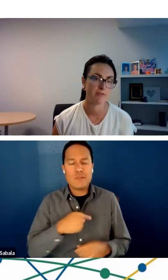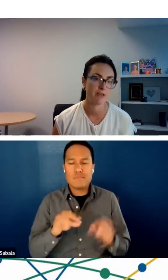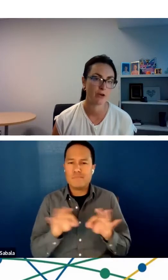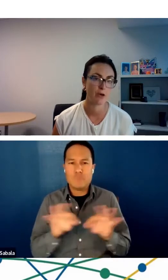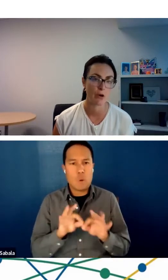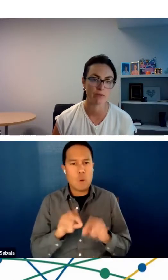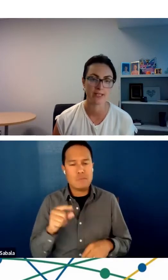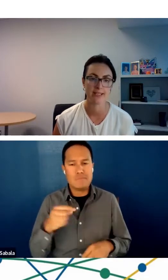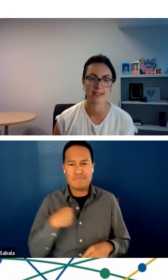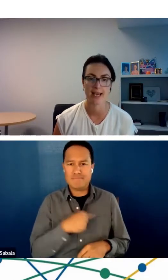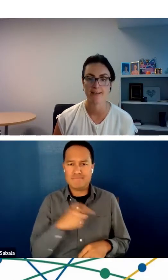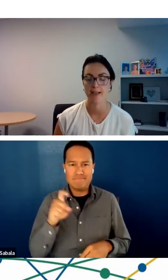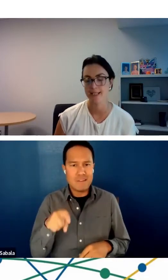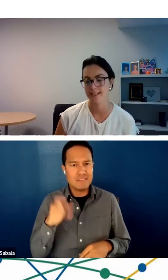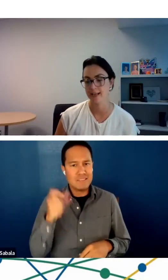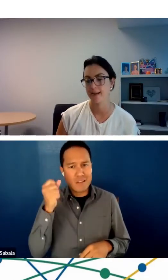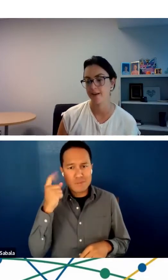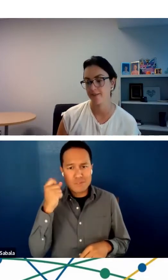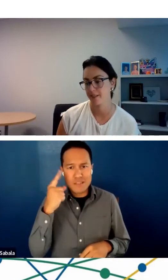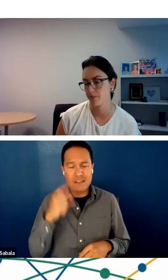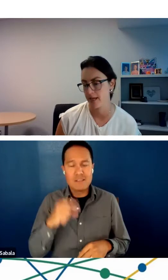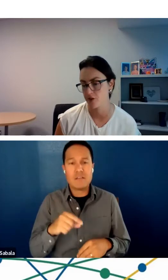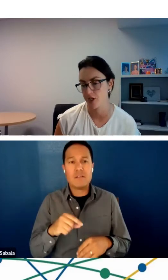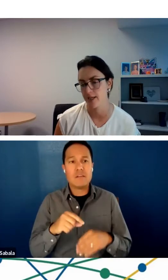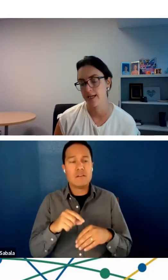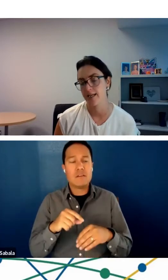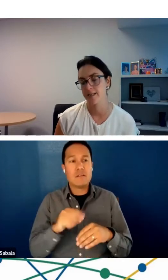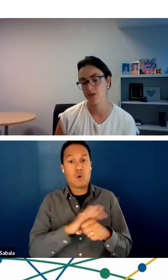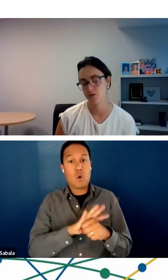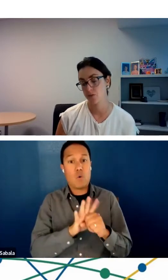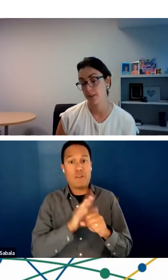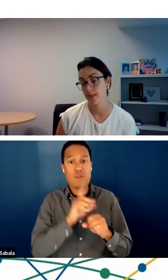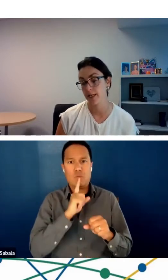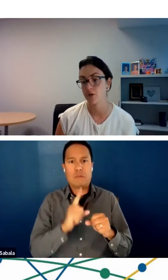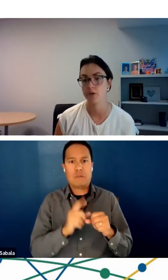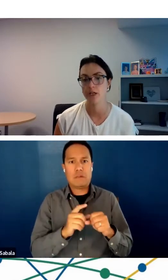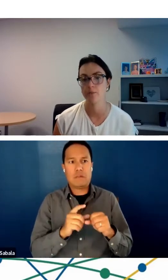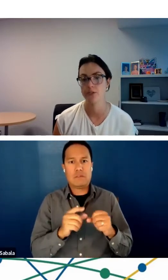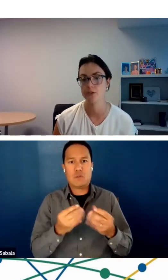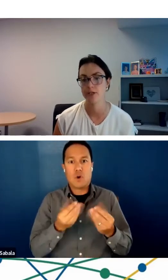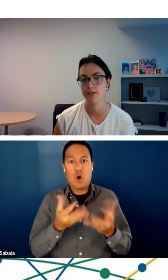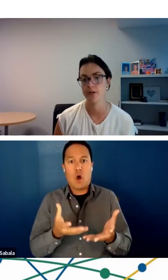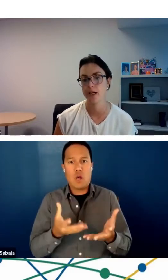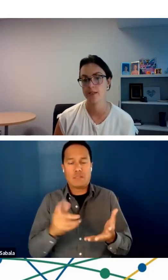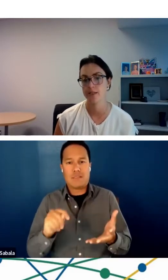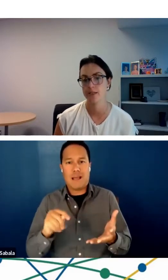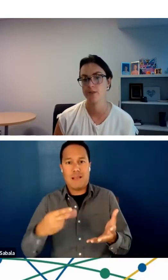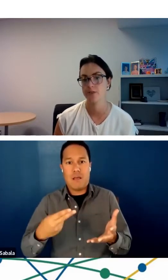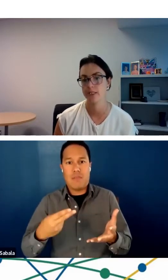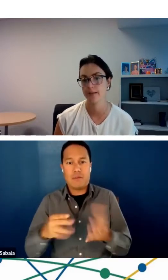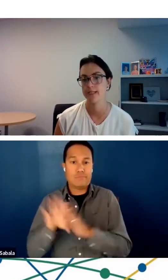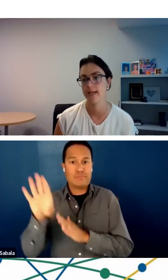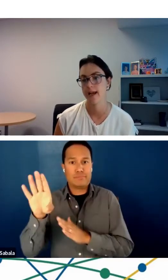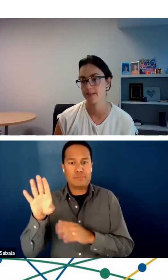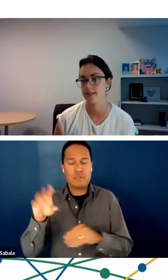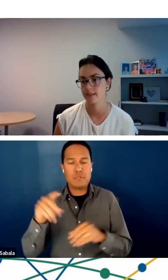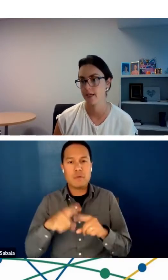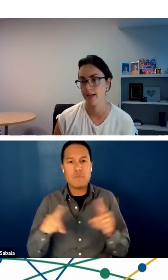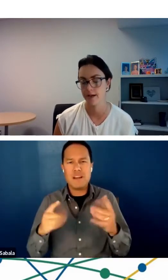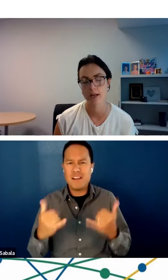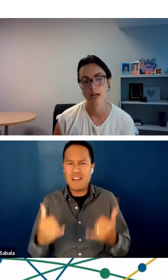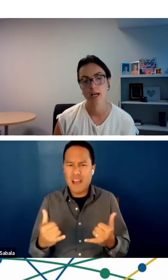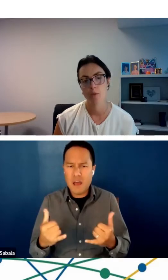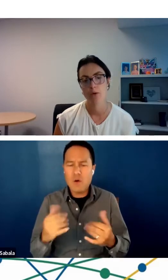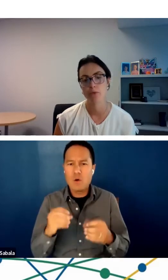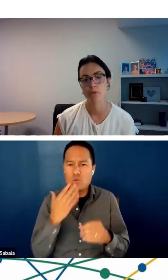even though COVID catalyzed telehealth expansion, this is really a unique opportunity for us to facilitate access